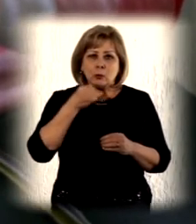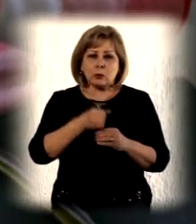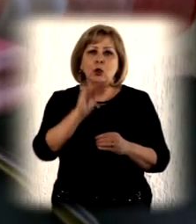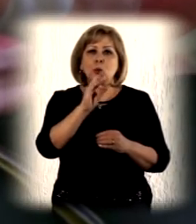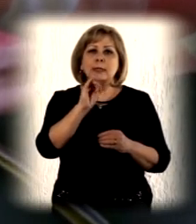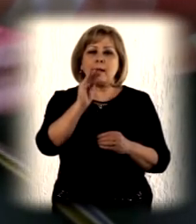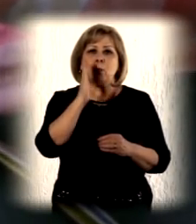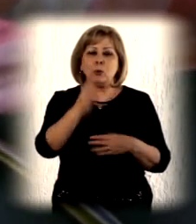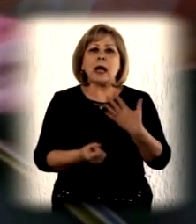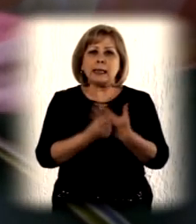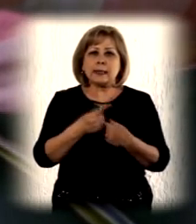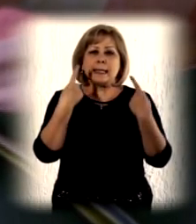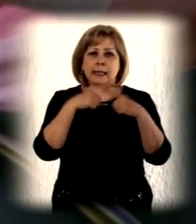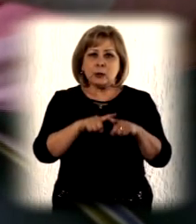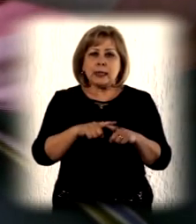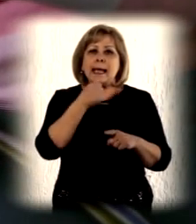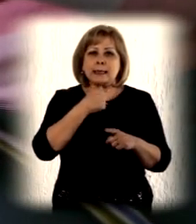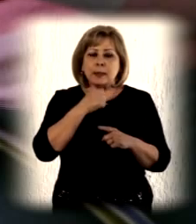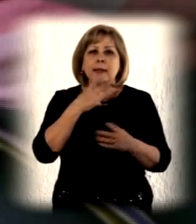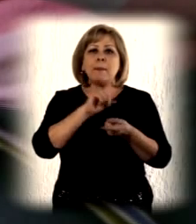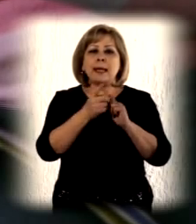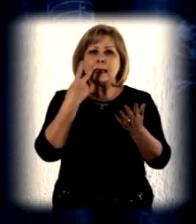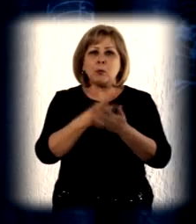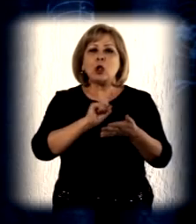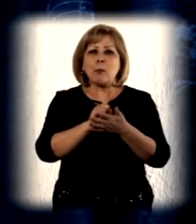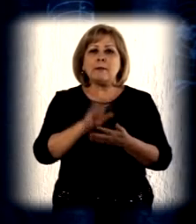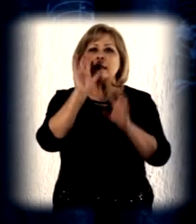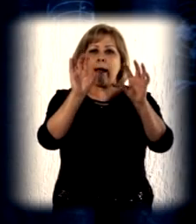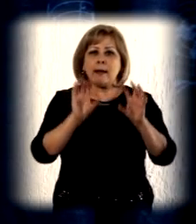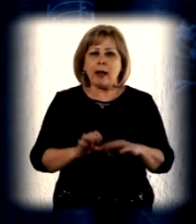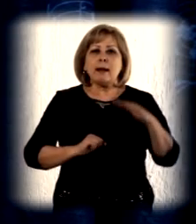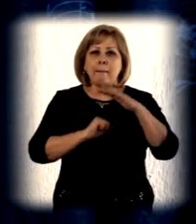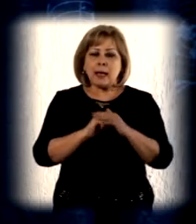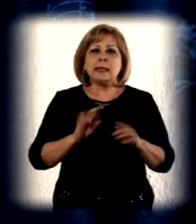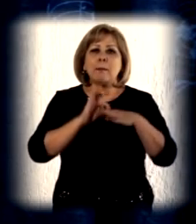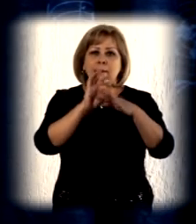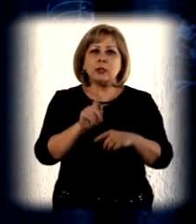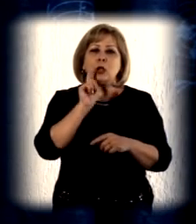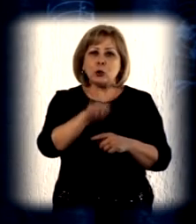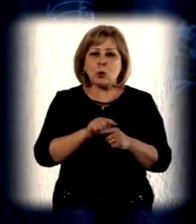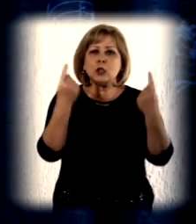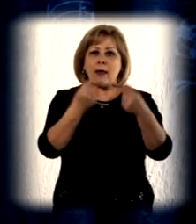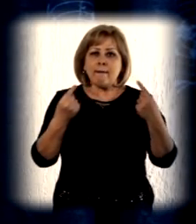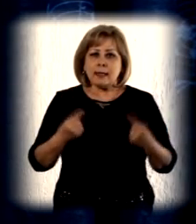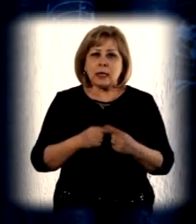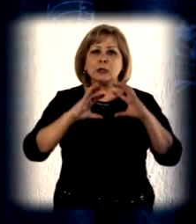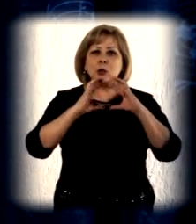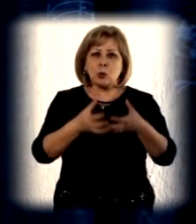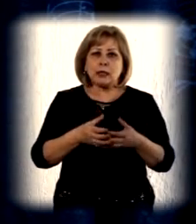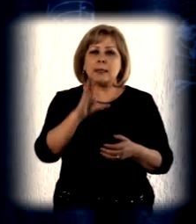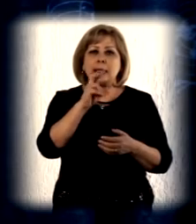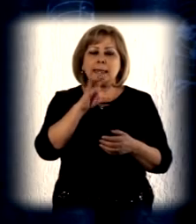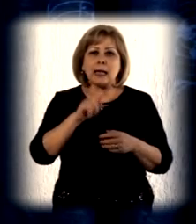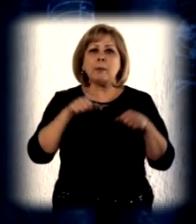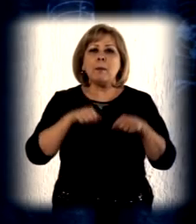In 2015, UNICEF will provide technical expertise in the revision of the normative and legislative frameworks to comply with